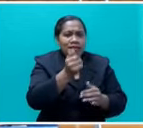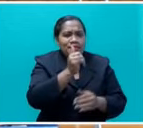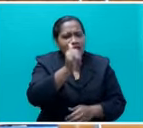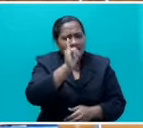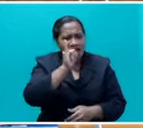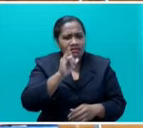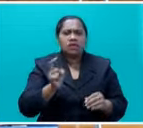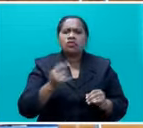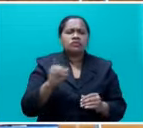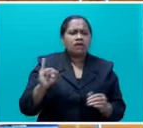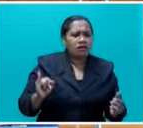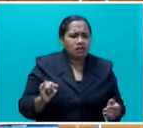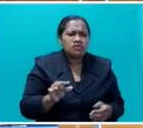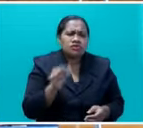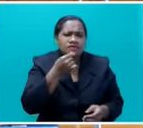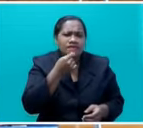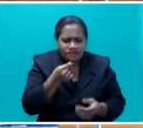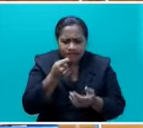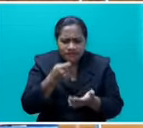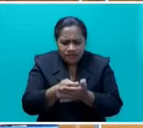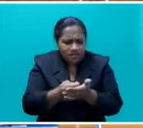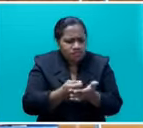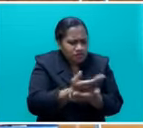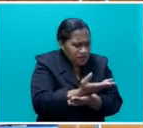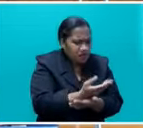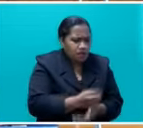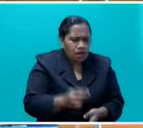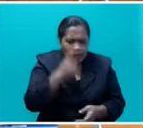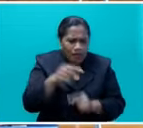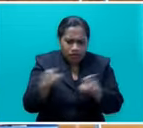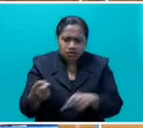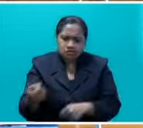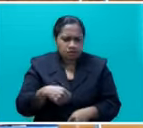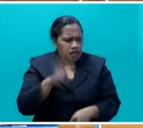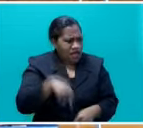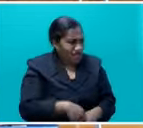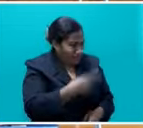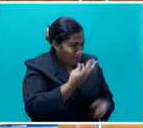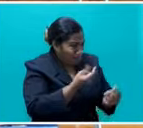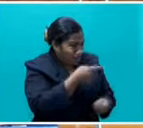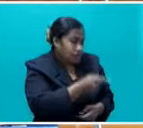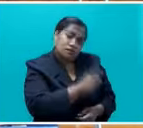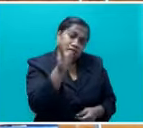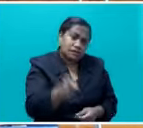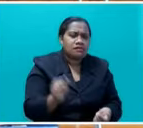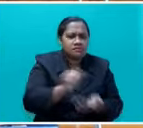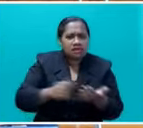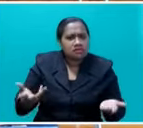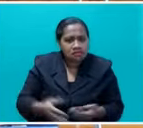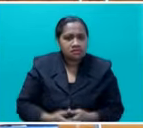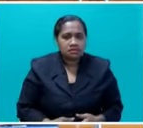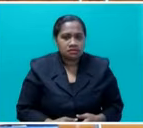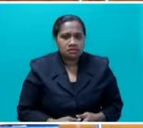I have not spent my entire money on alcohol. So, people have come along and said, oh, you know, that guy was buying alcohol. Yeah, okay, well, what percentage of 360